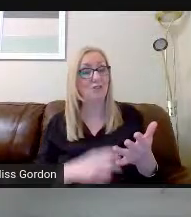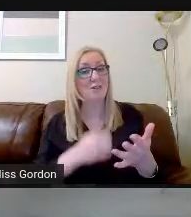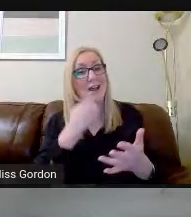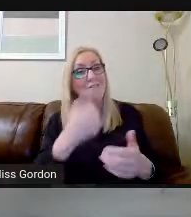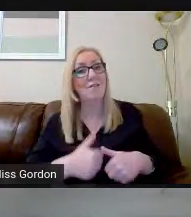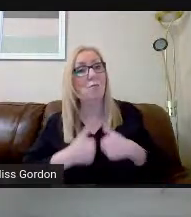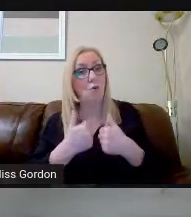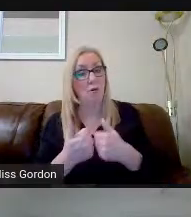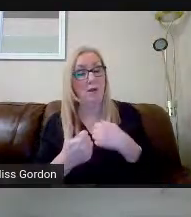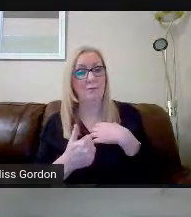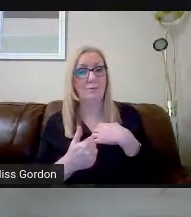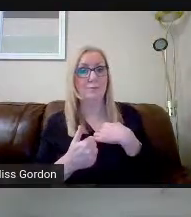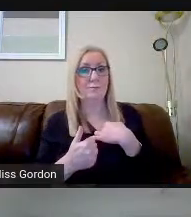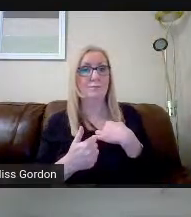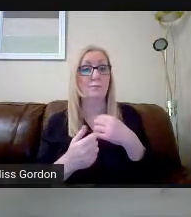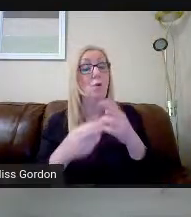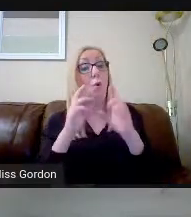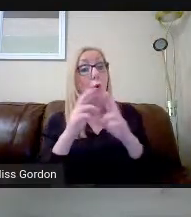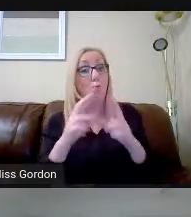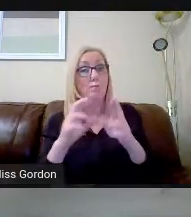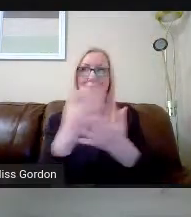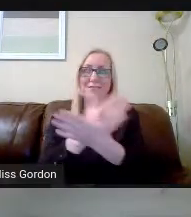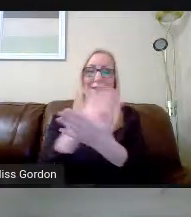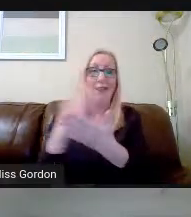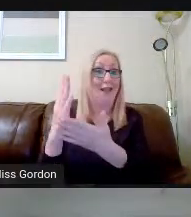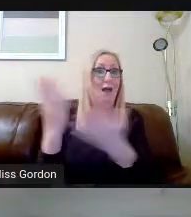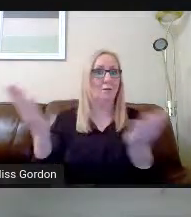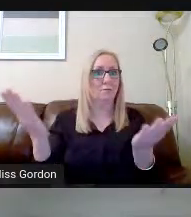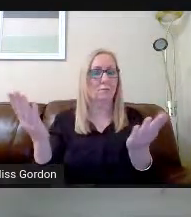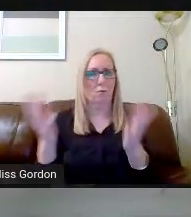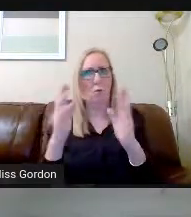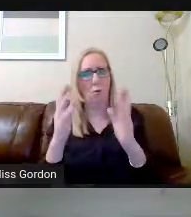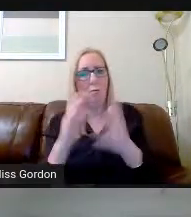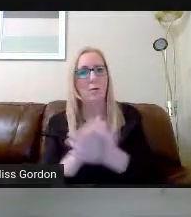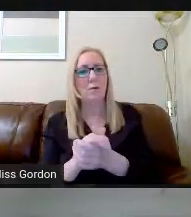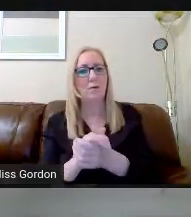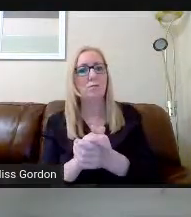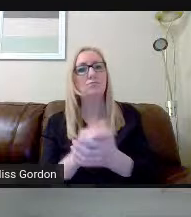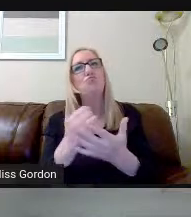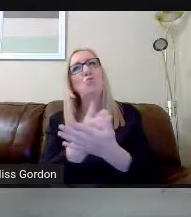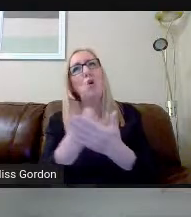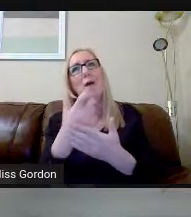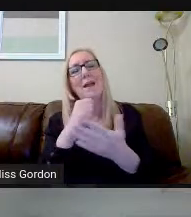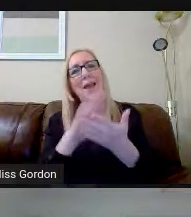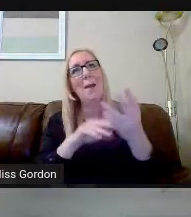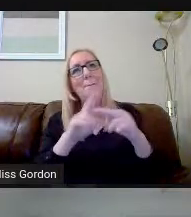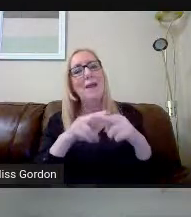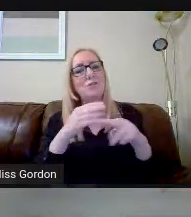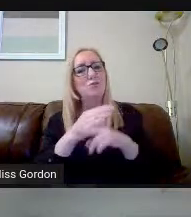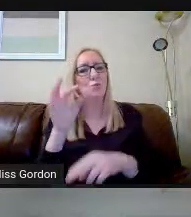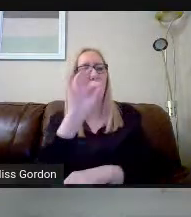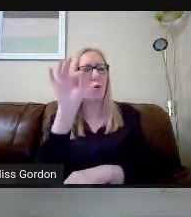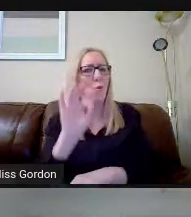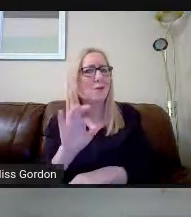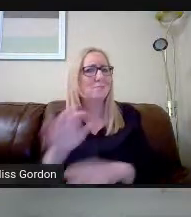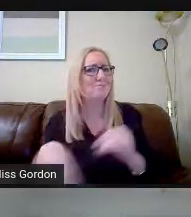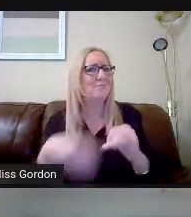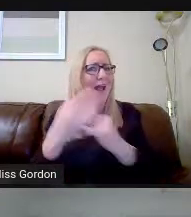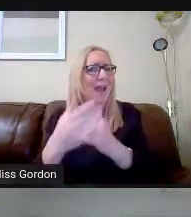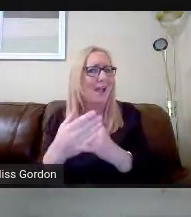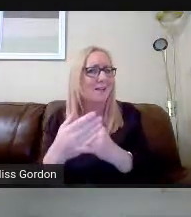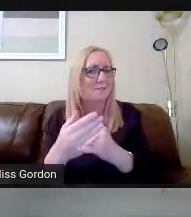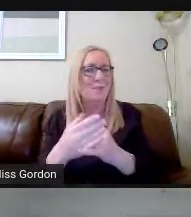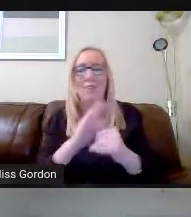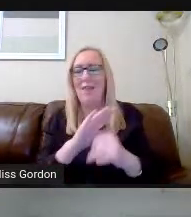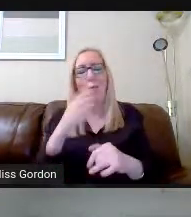Hopefully, that's pretty clear. Now, I normally get parents to do a wee quiz at the end to make sure they've been listening. Obviously, that's not